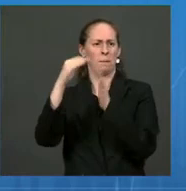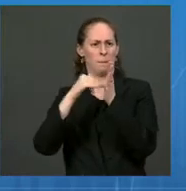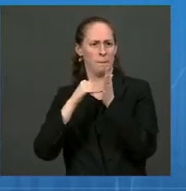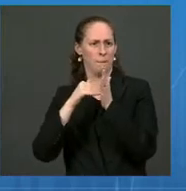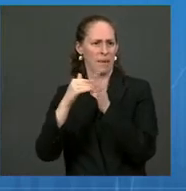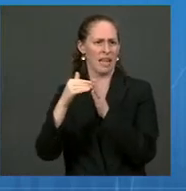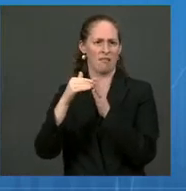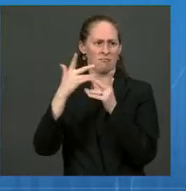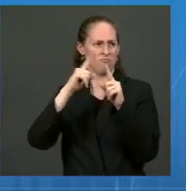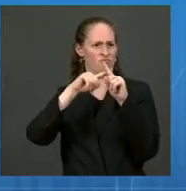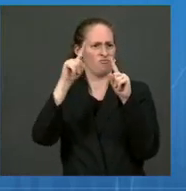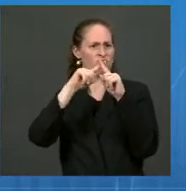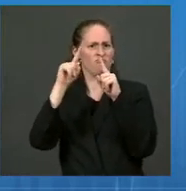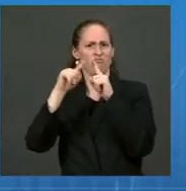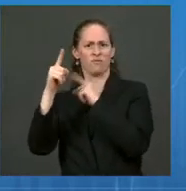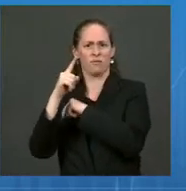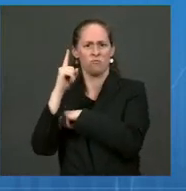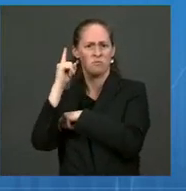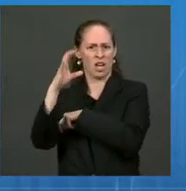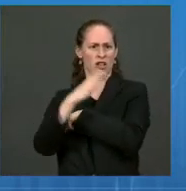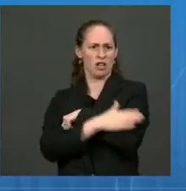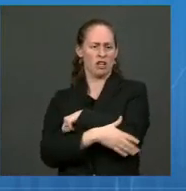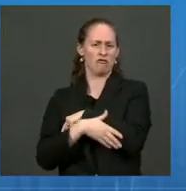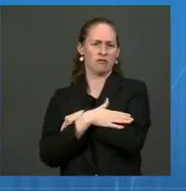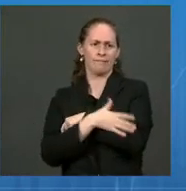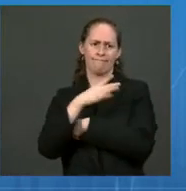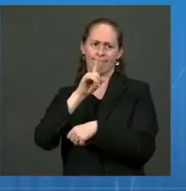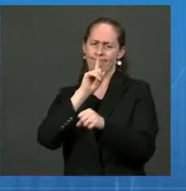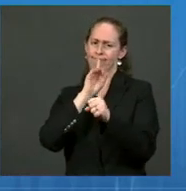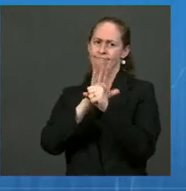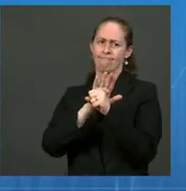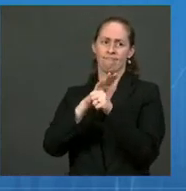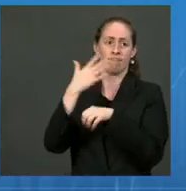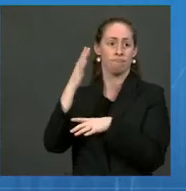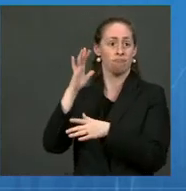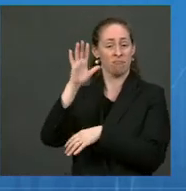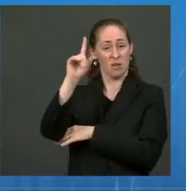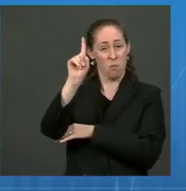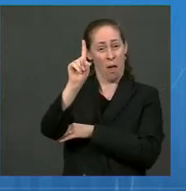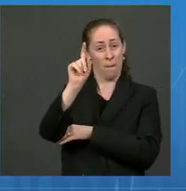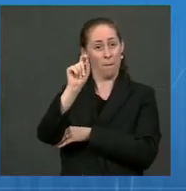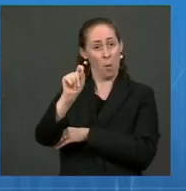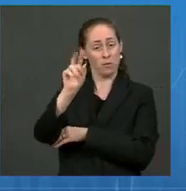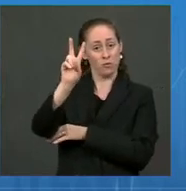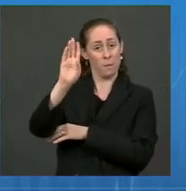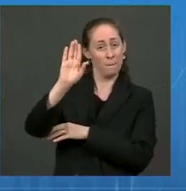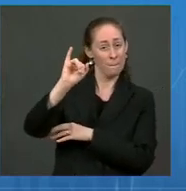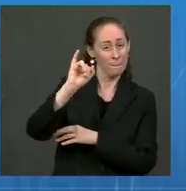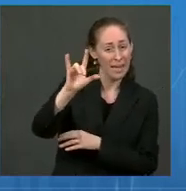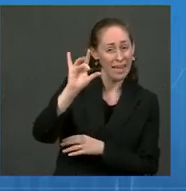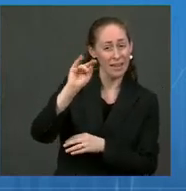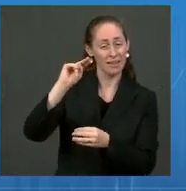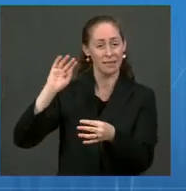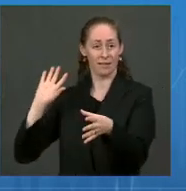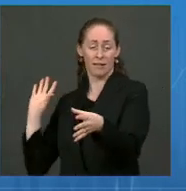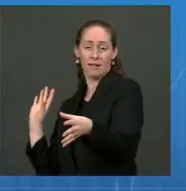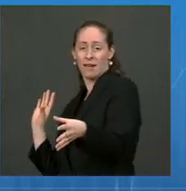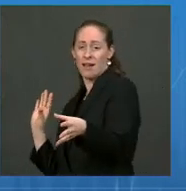sharing donating 1.2 billion doses in total across the next